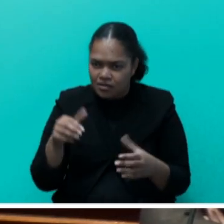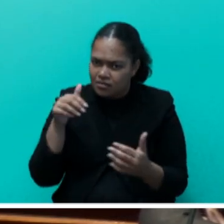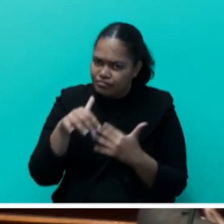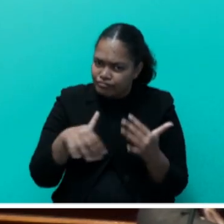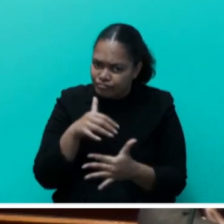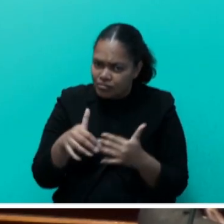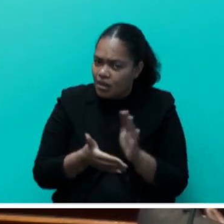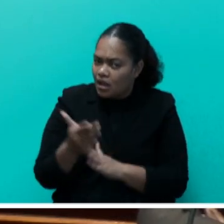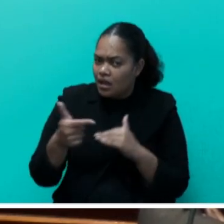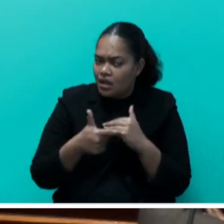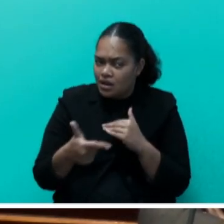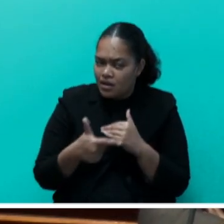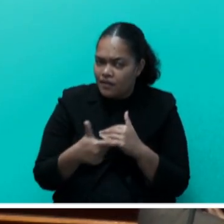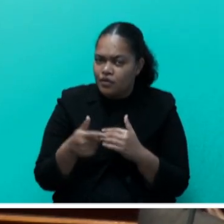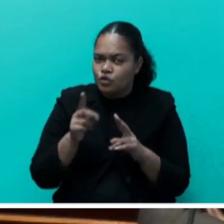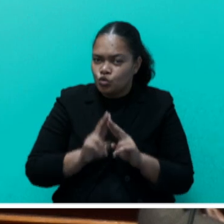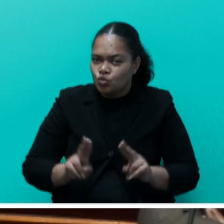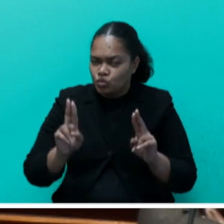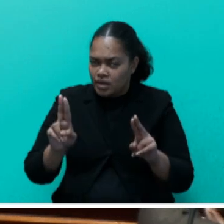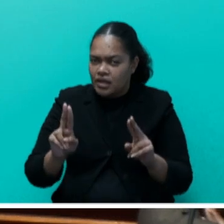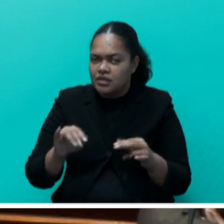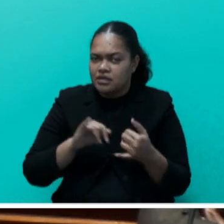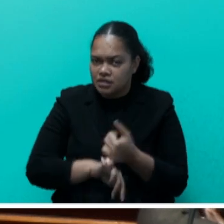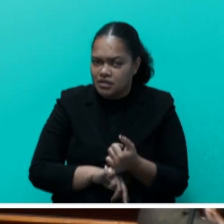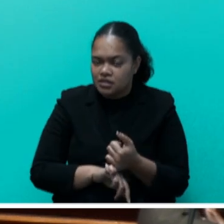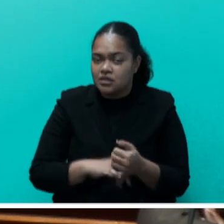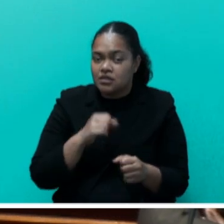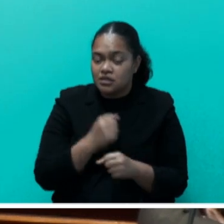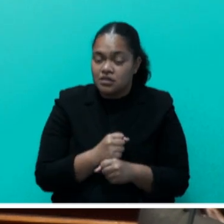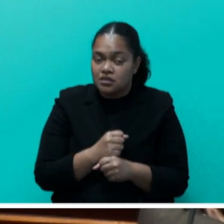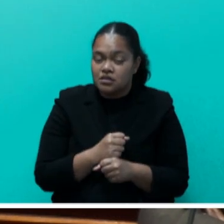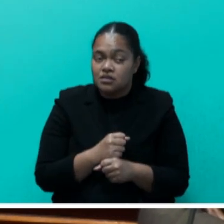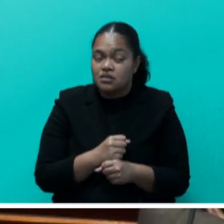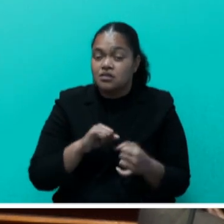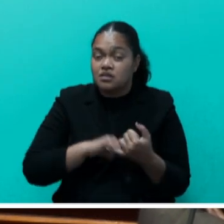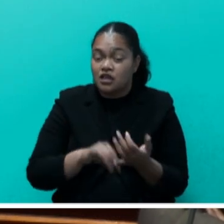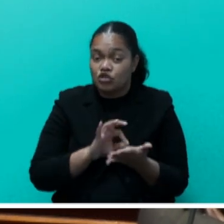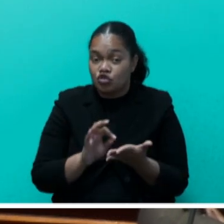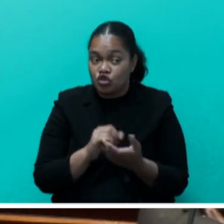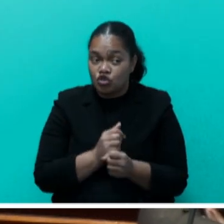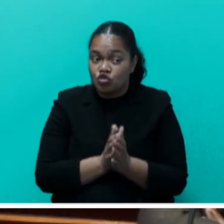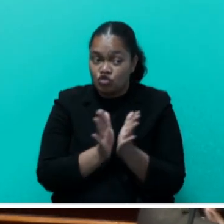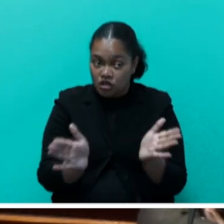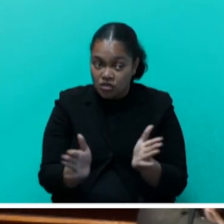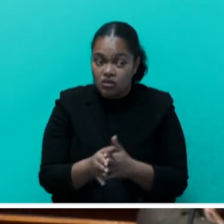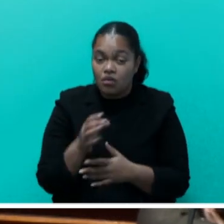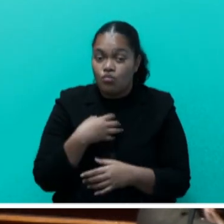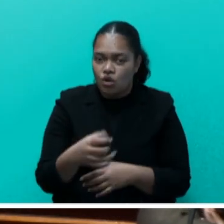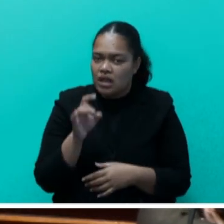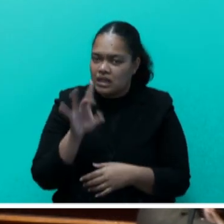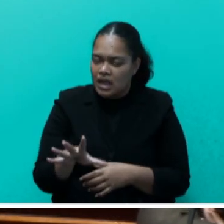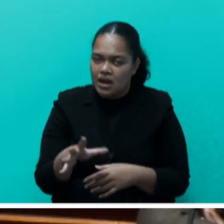the high-level events convened by the UN Secretary General, more than 20 technical side events, and more than 10 bilateral